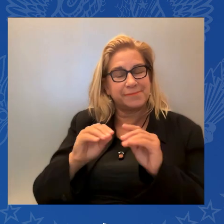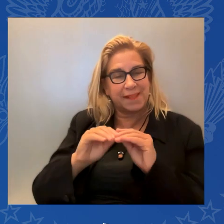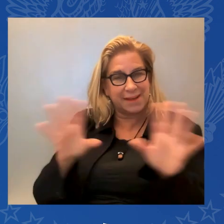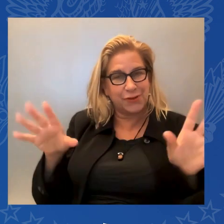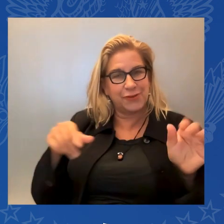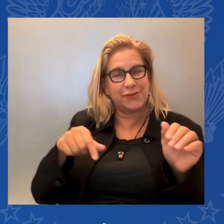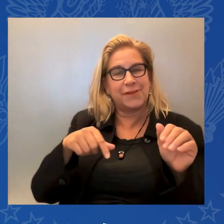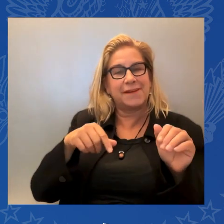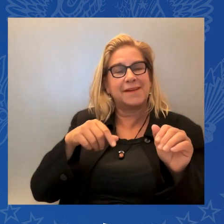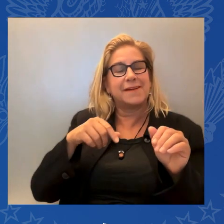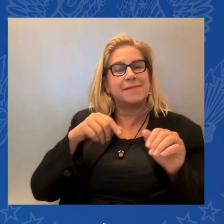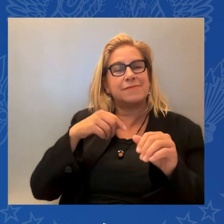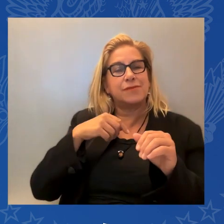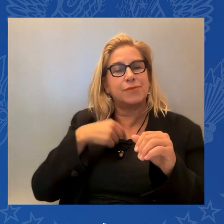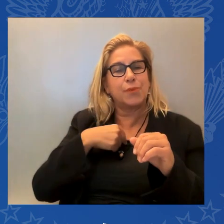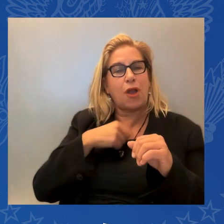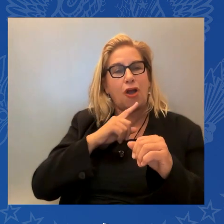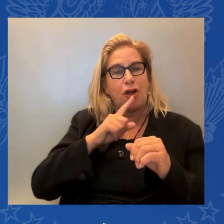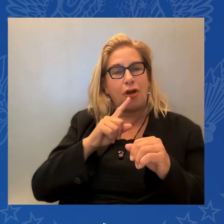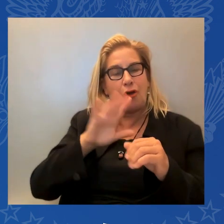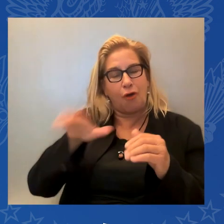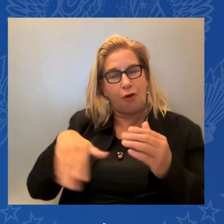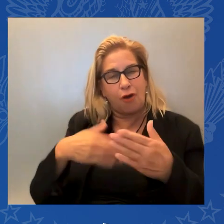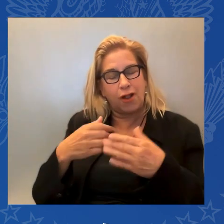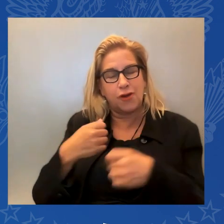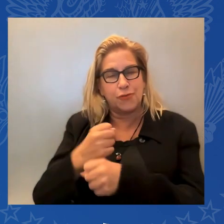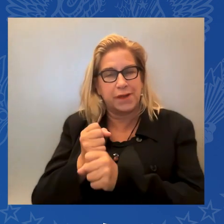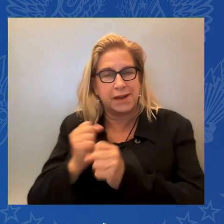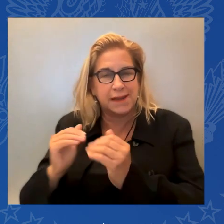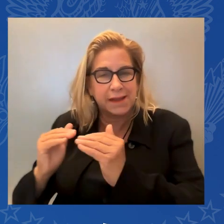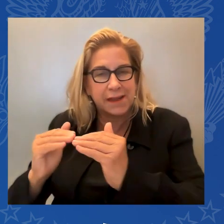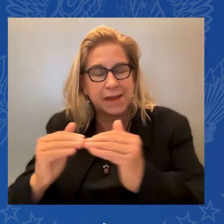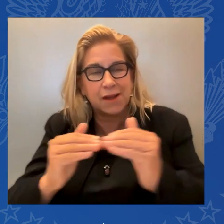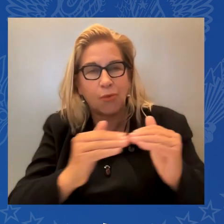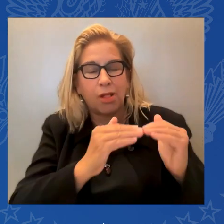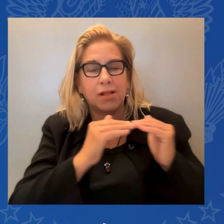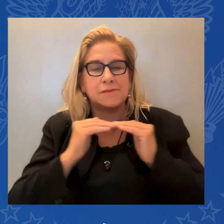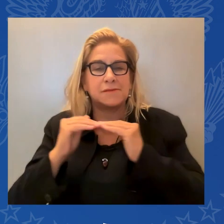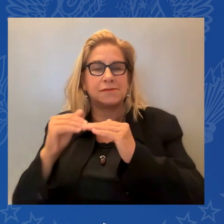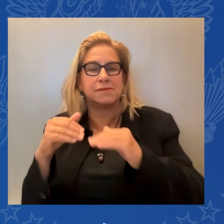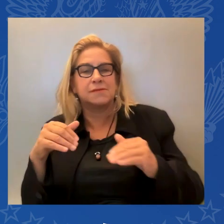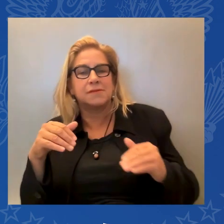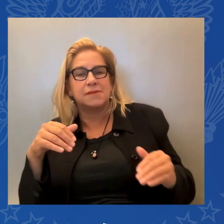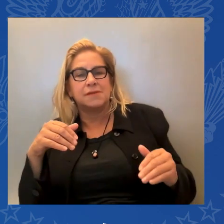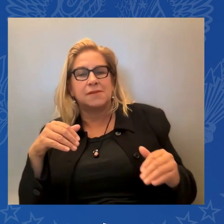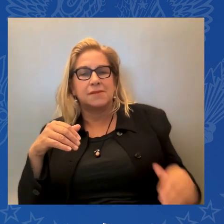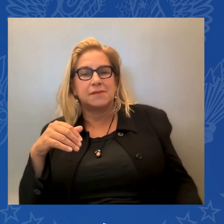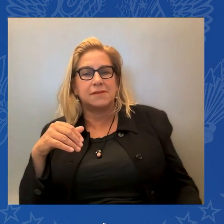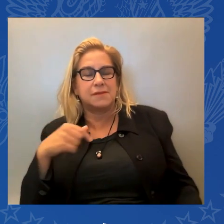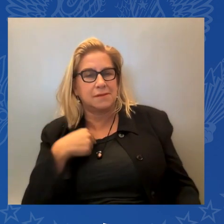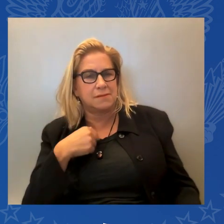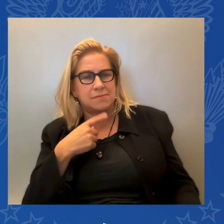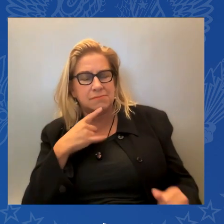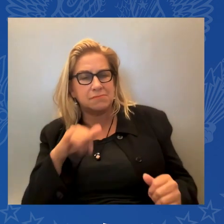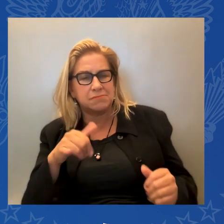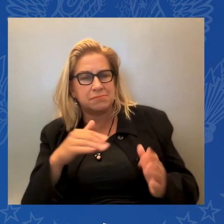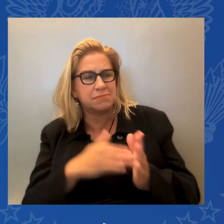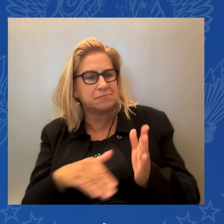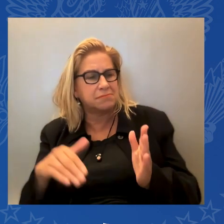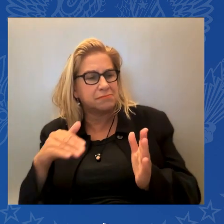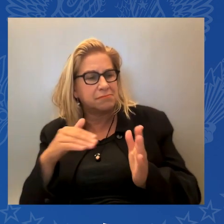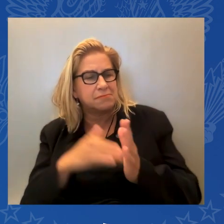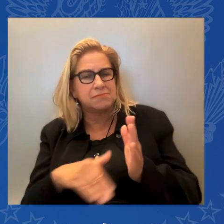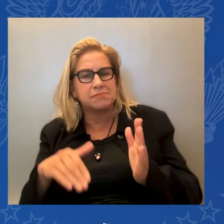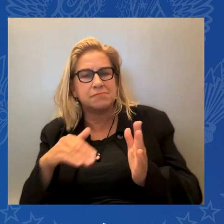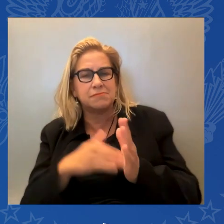We say it all the time, but that's who we are. That's the nation. We are a nation of immigrants. A